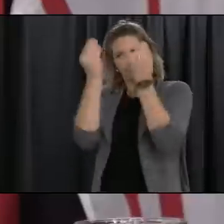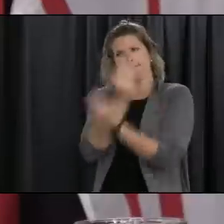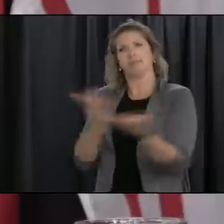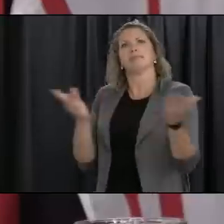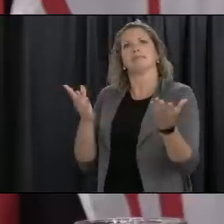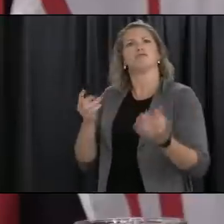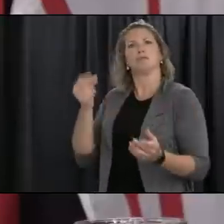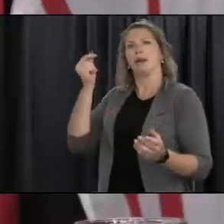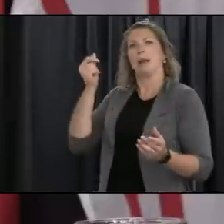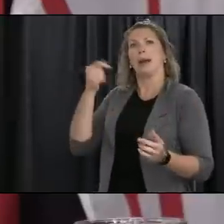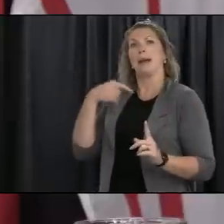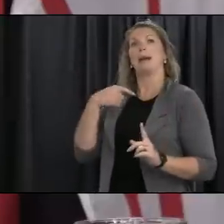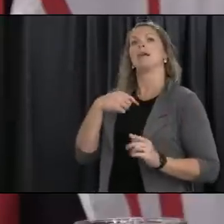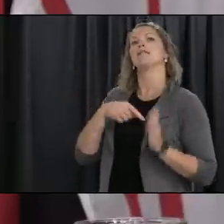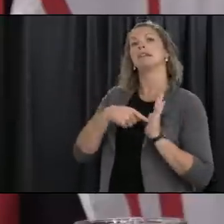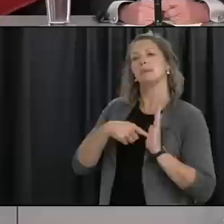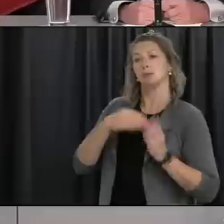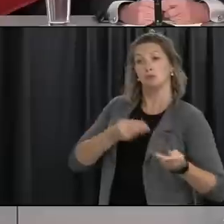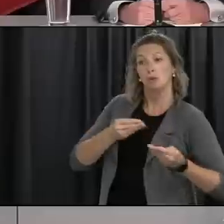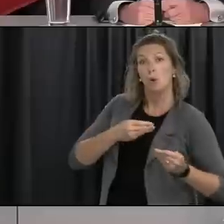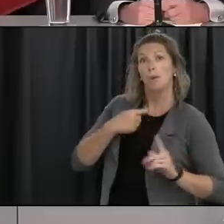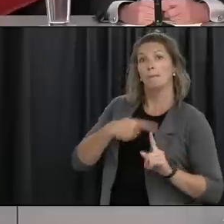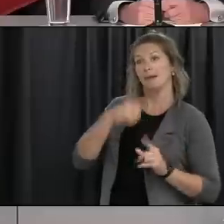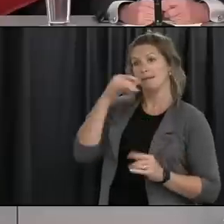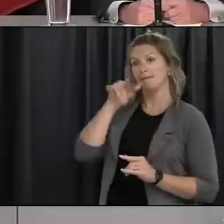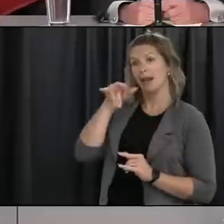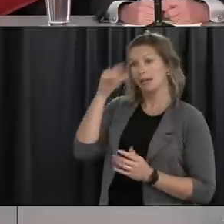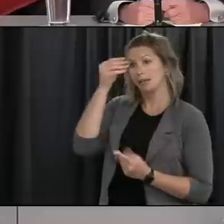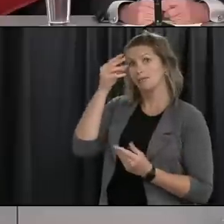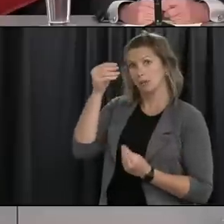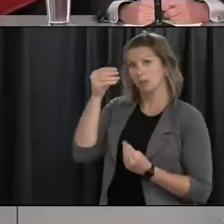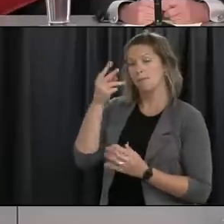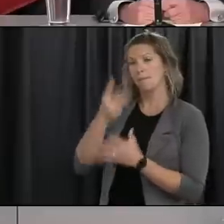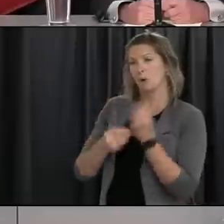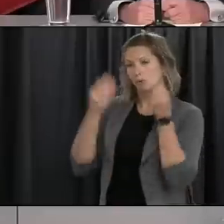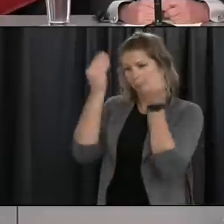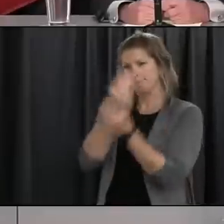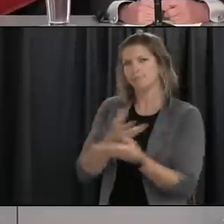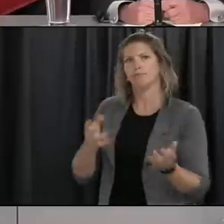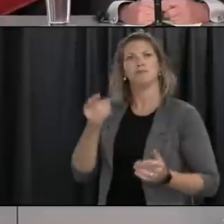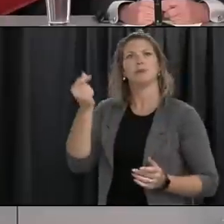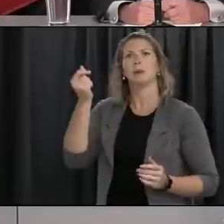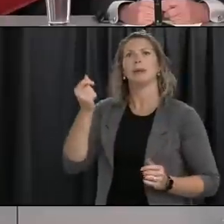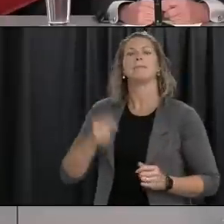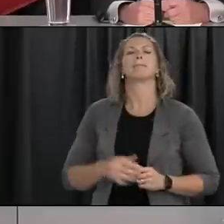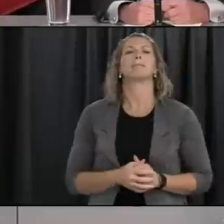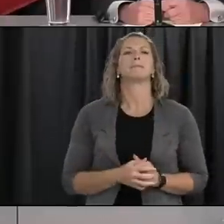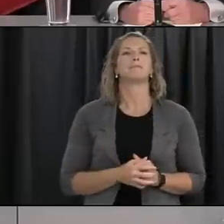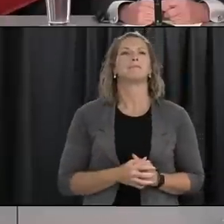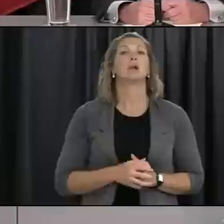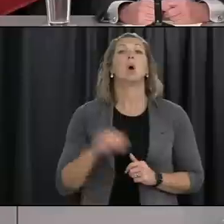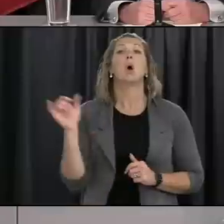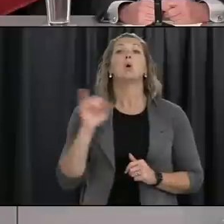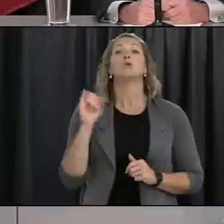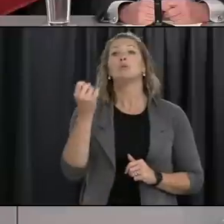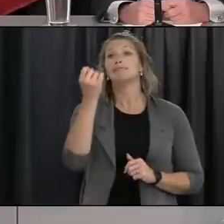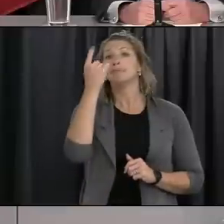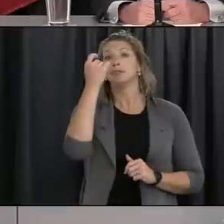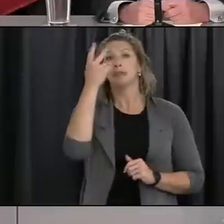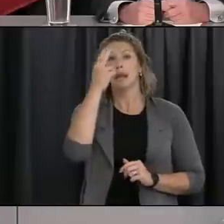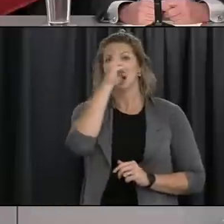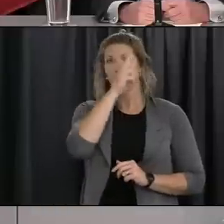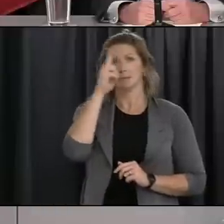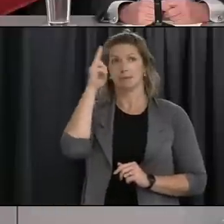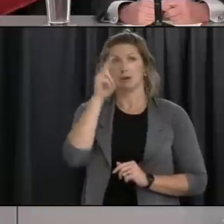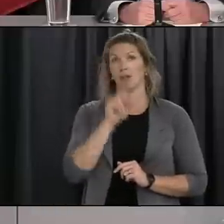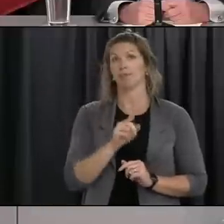example on the flight uh i i understand that the the hospital there uh because they have a